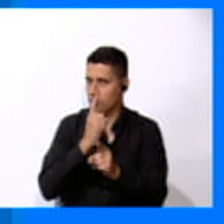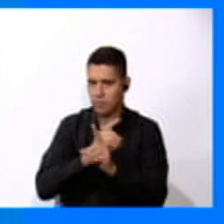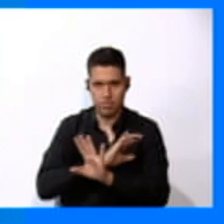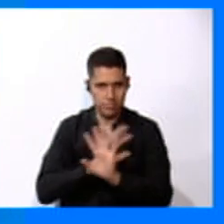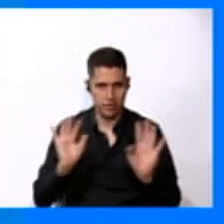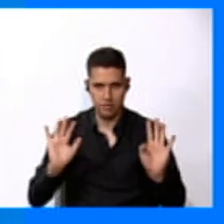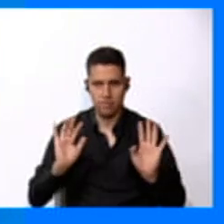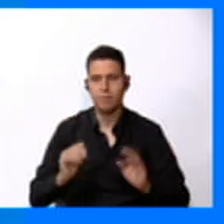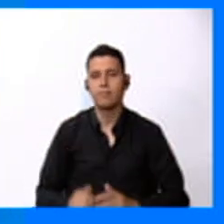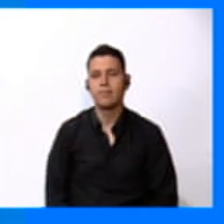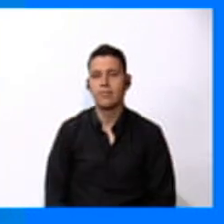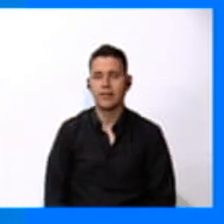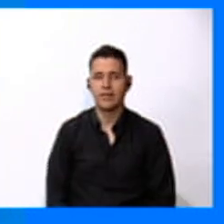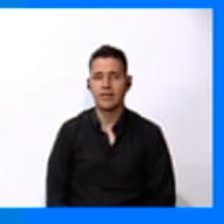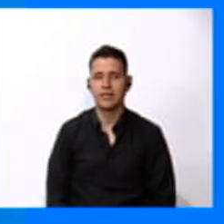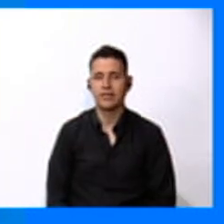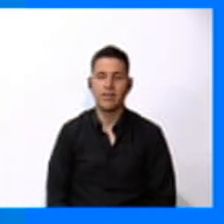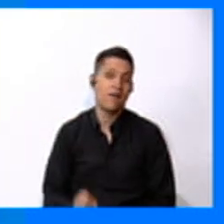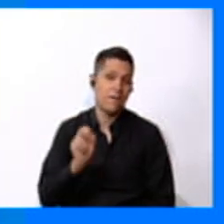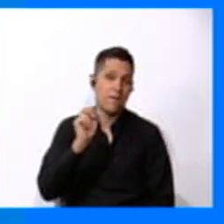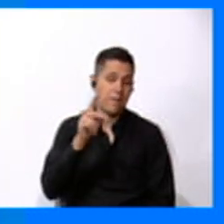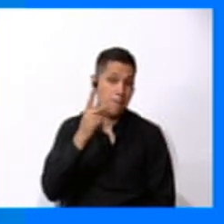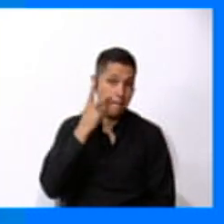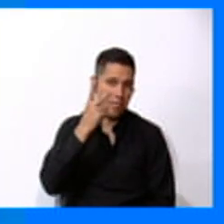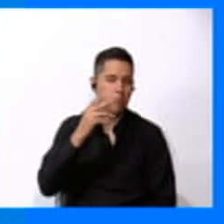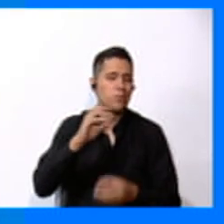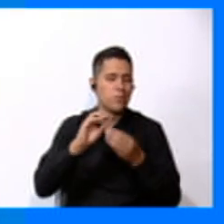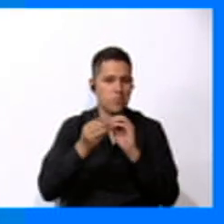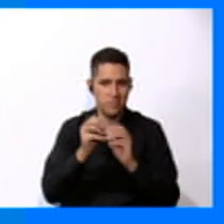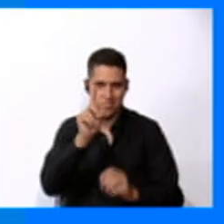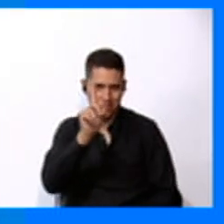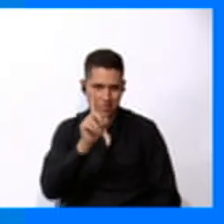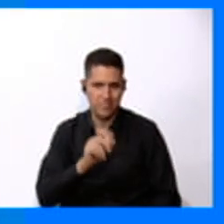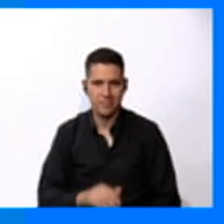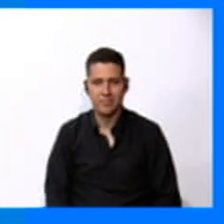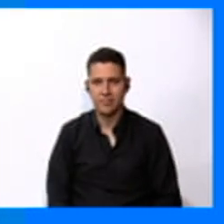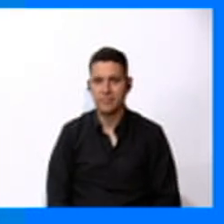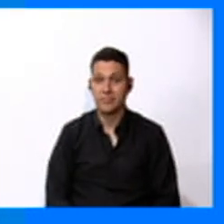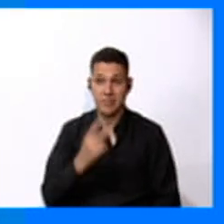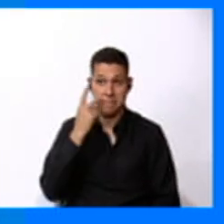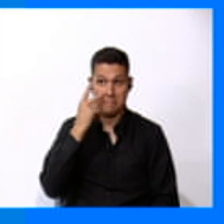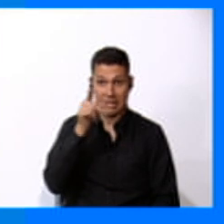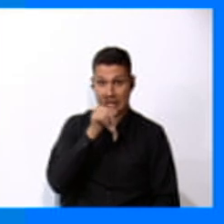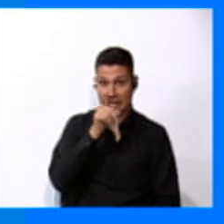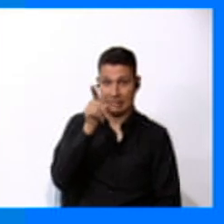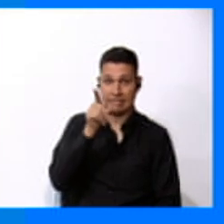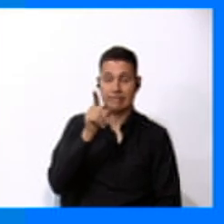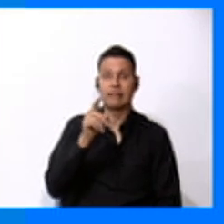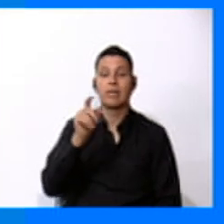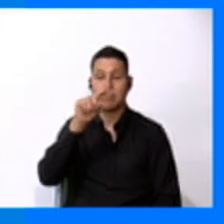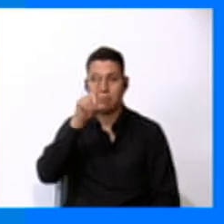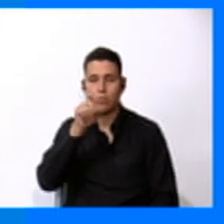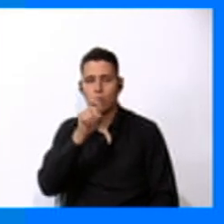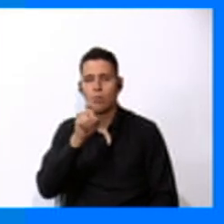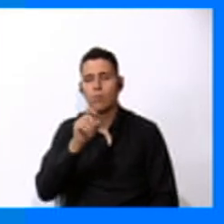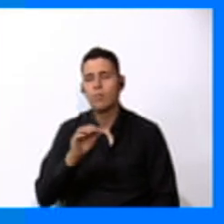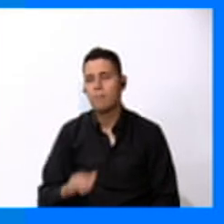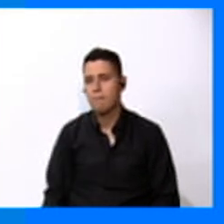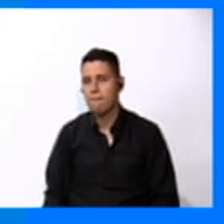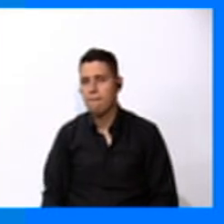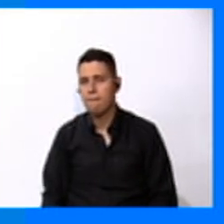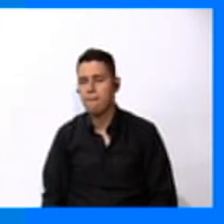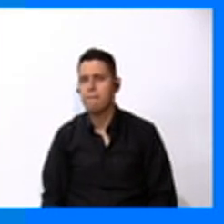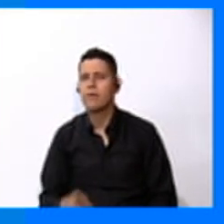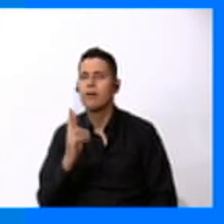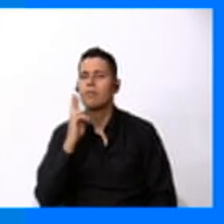la correcta. Let's see number one. Let's see the question. Where is the